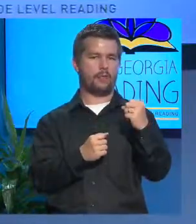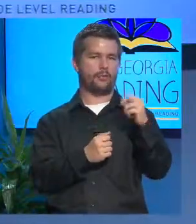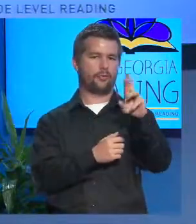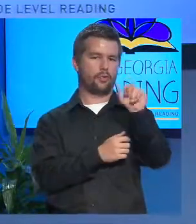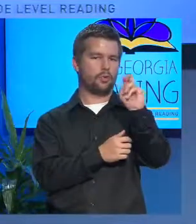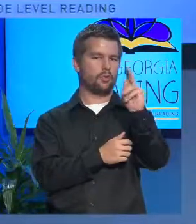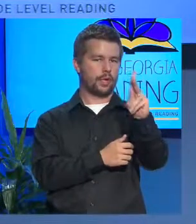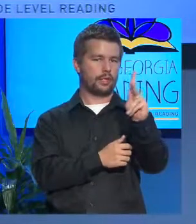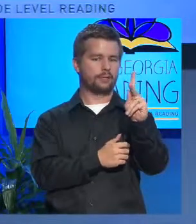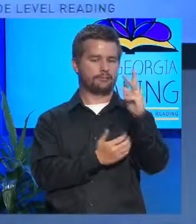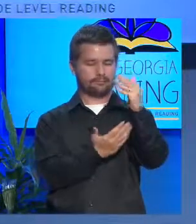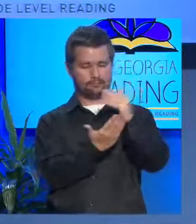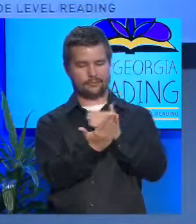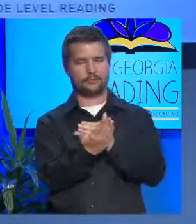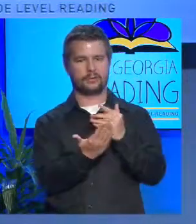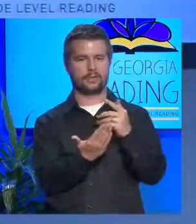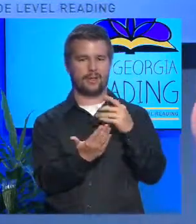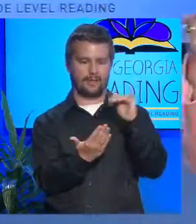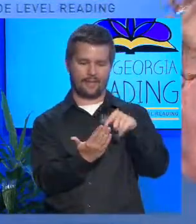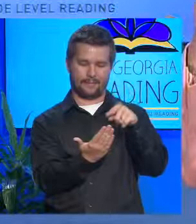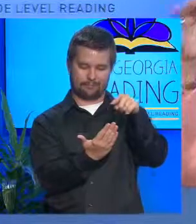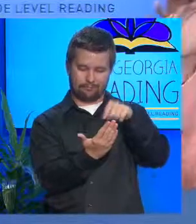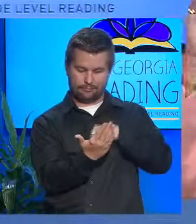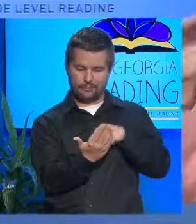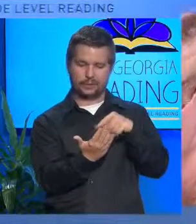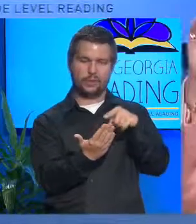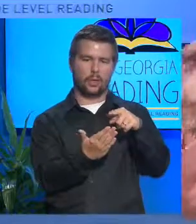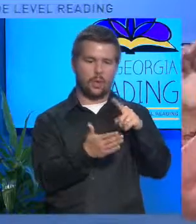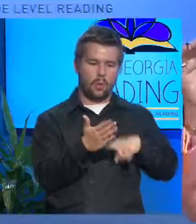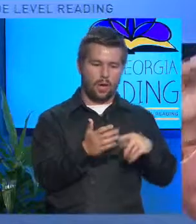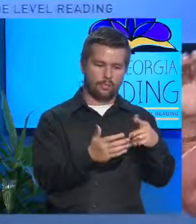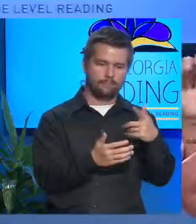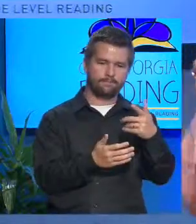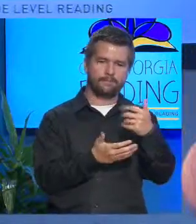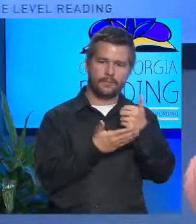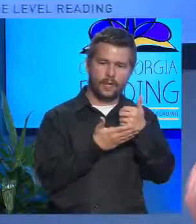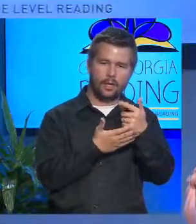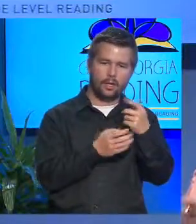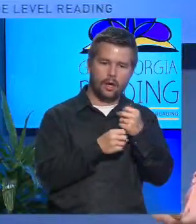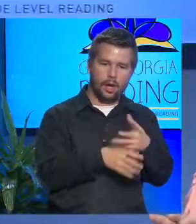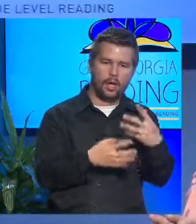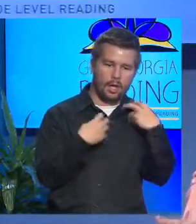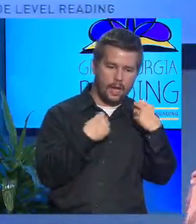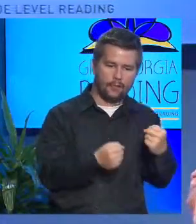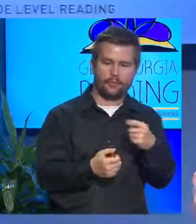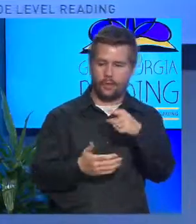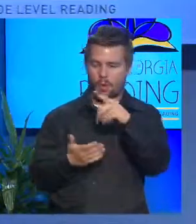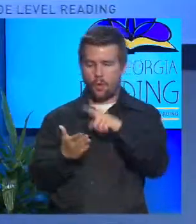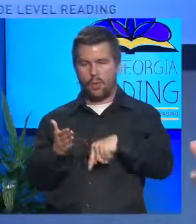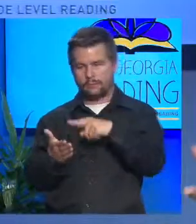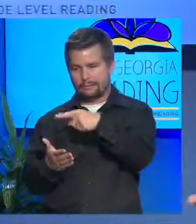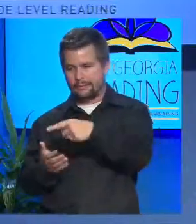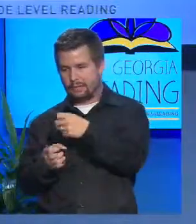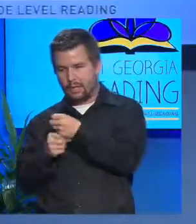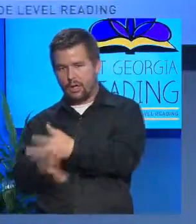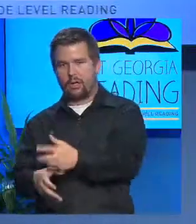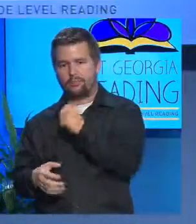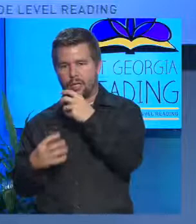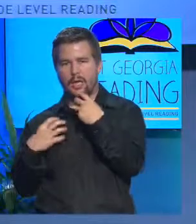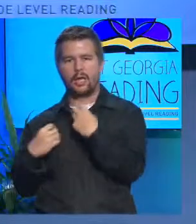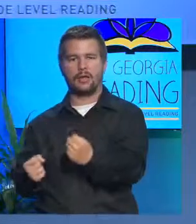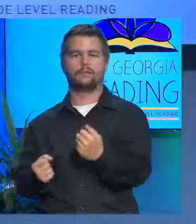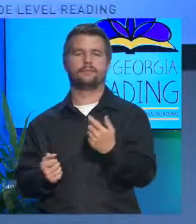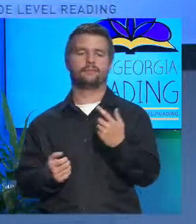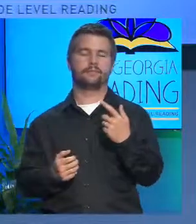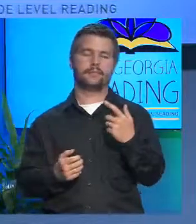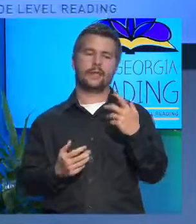all the things that keep us healthy and looks at all the things that maybe keep us from being healthy. And unfortunately,